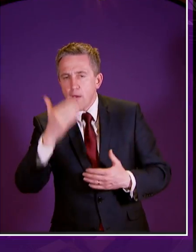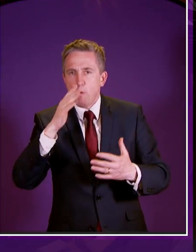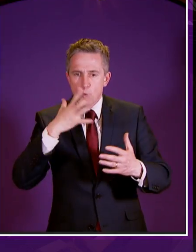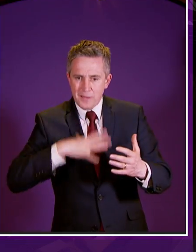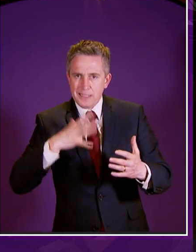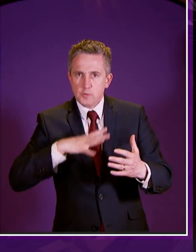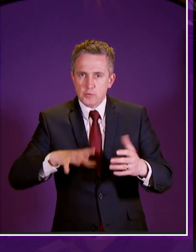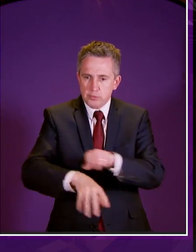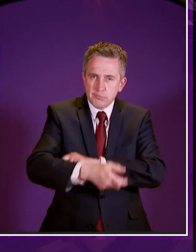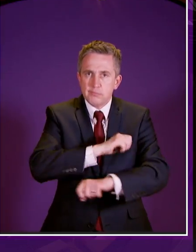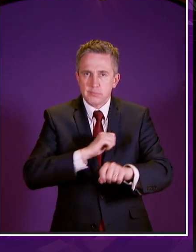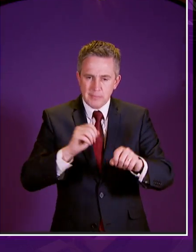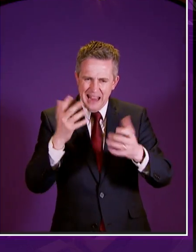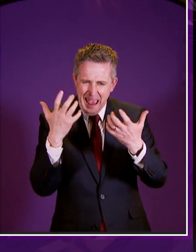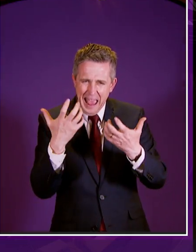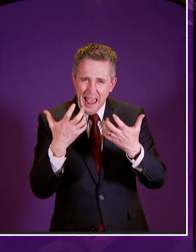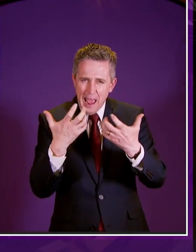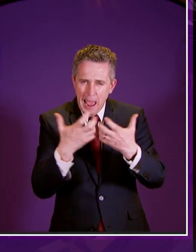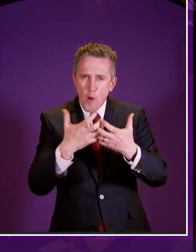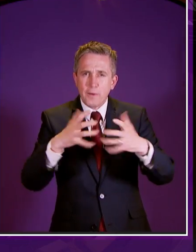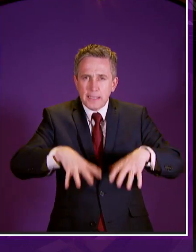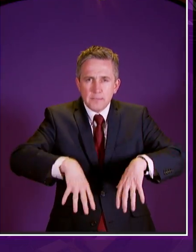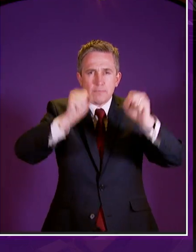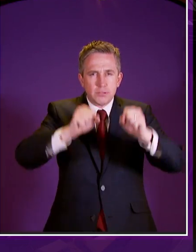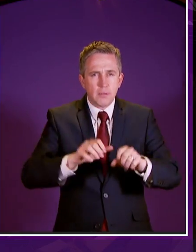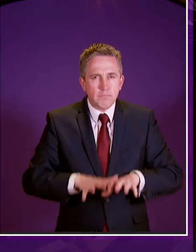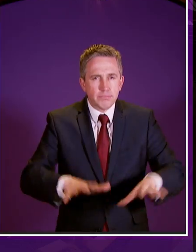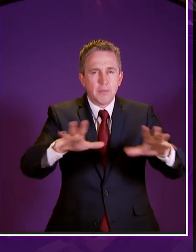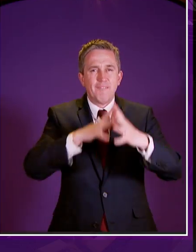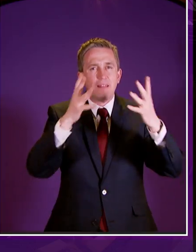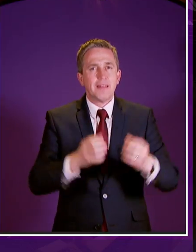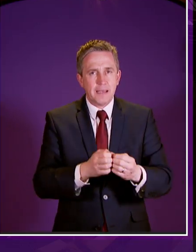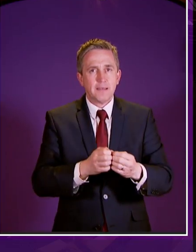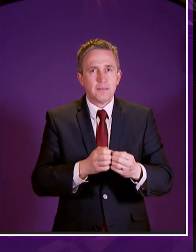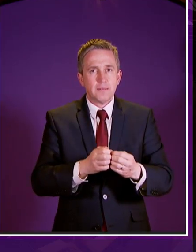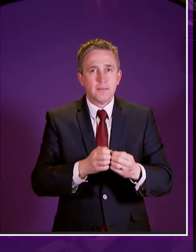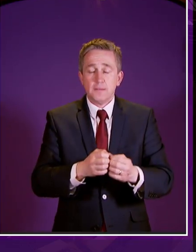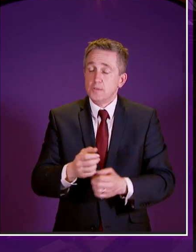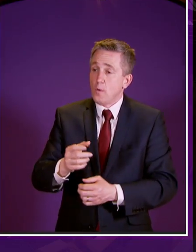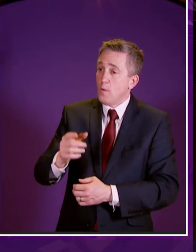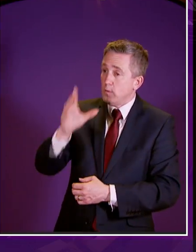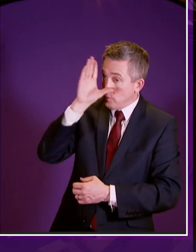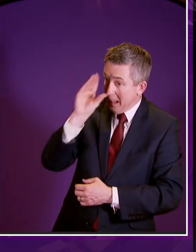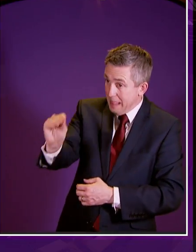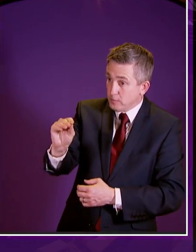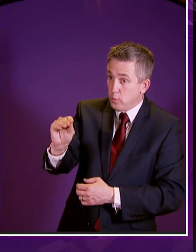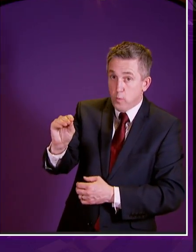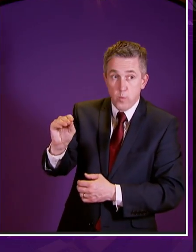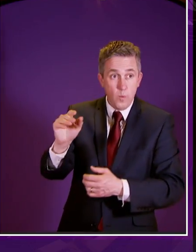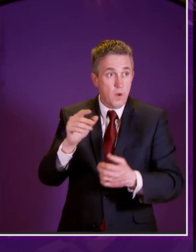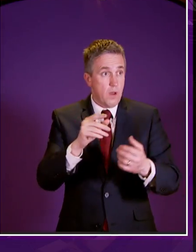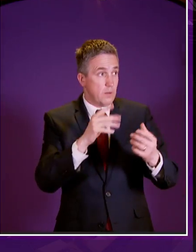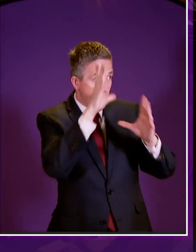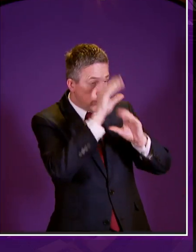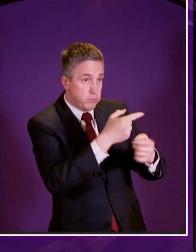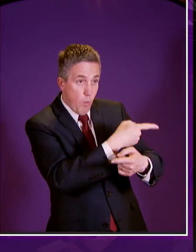that makes up the flesh if you like around that framework and the assurance i give to mr tomkins and to other colleagues in